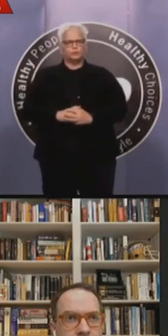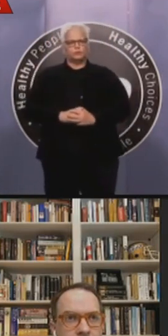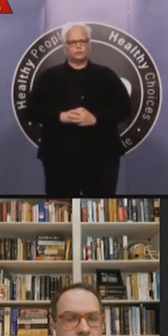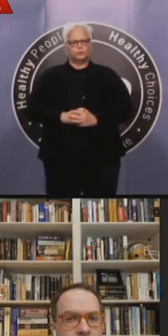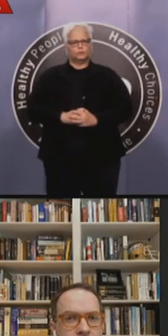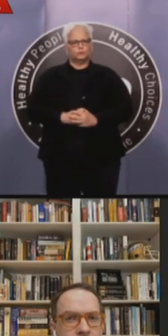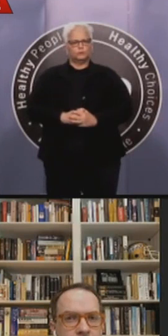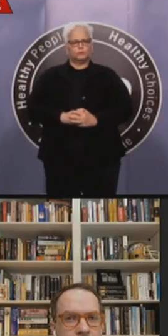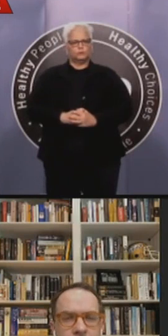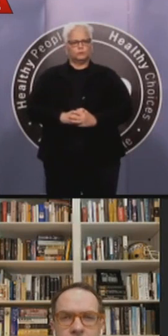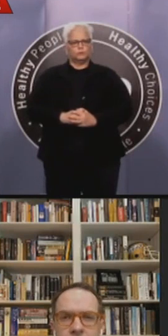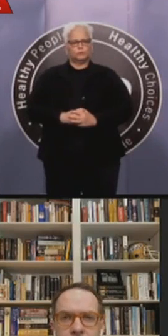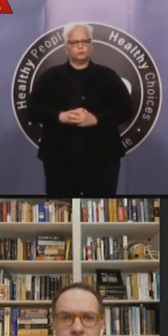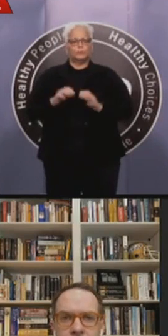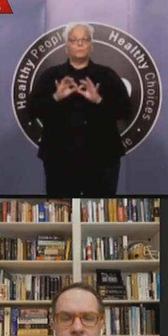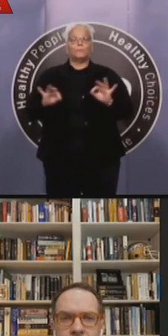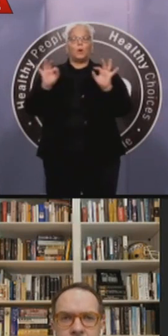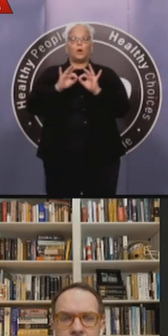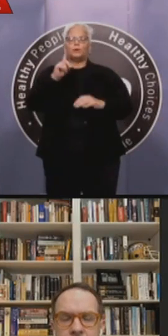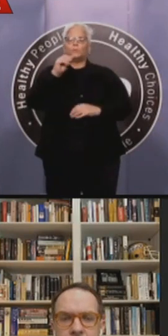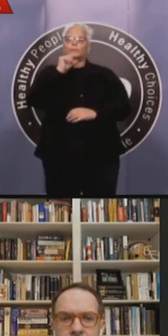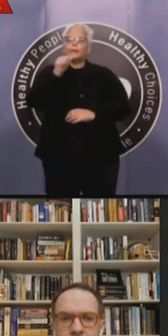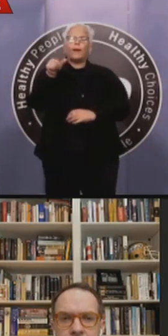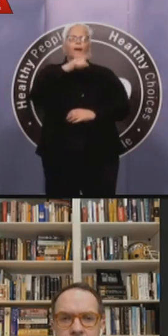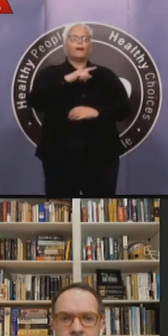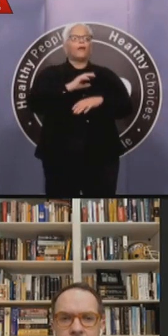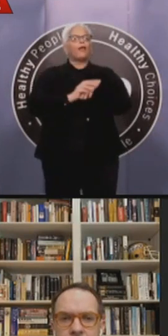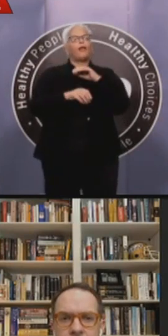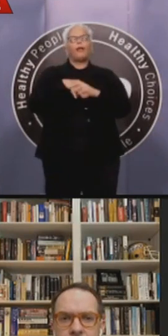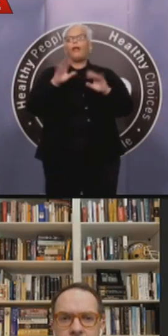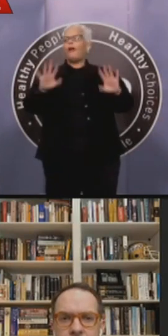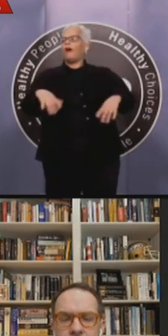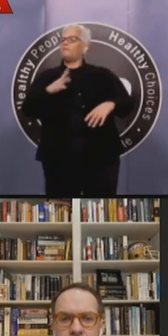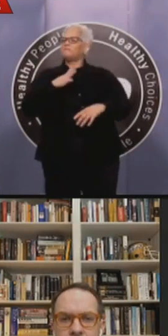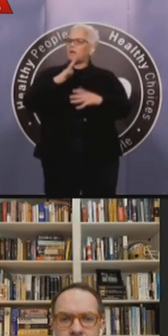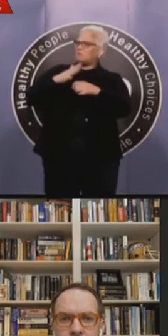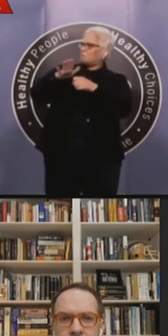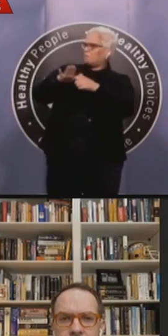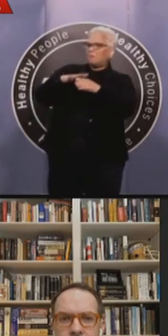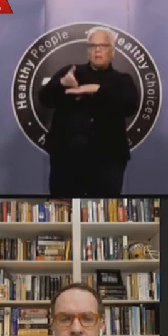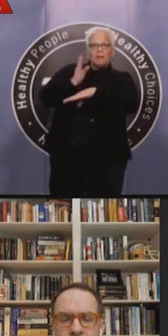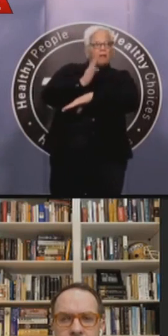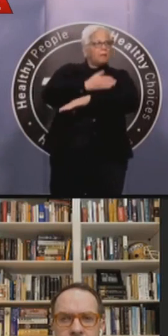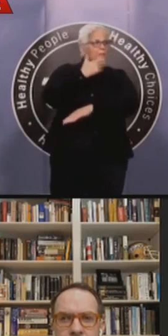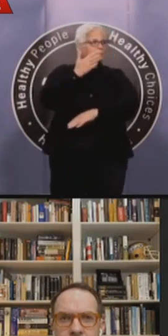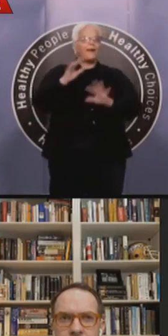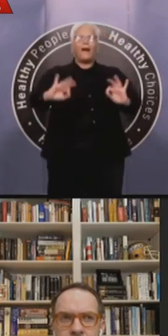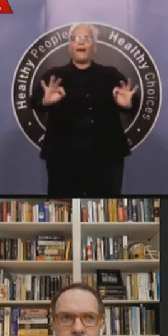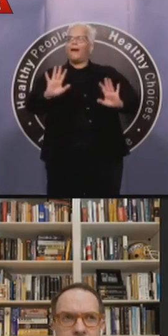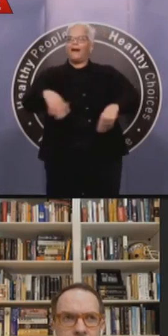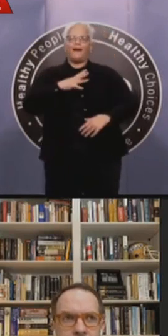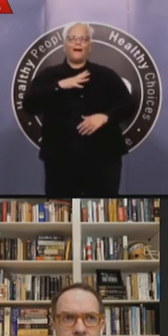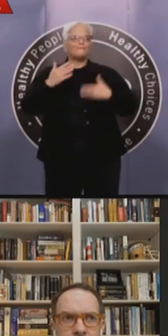get, I think, too comfortable and not get, um, compliant that, that if we, if we